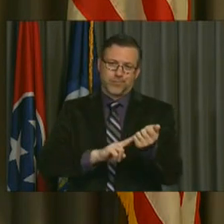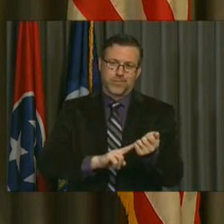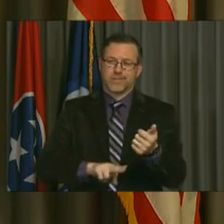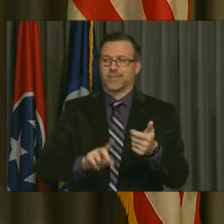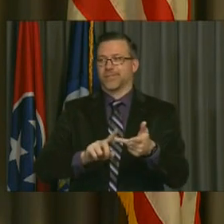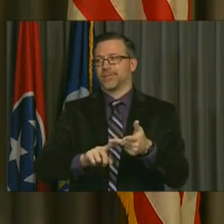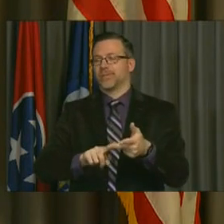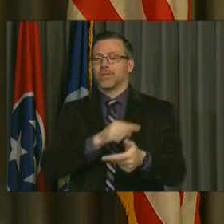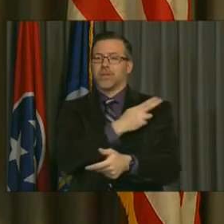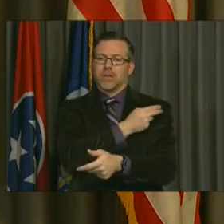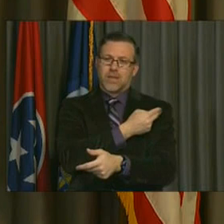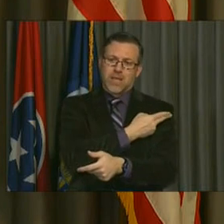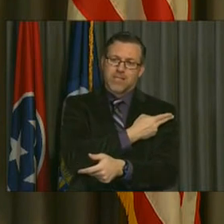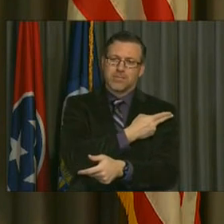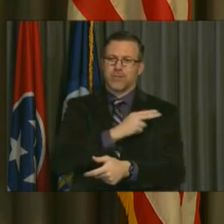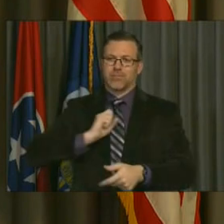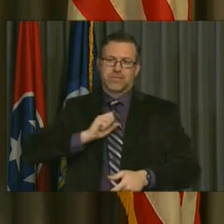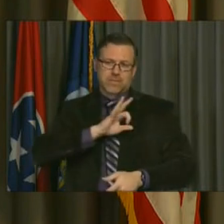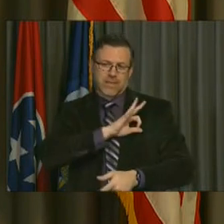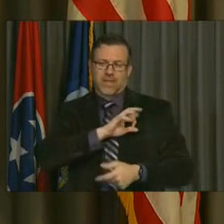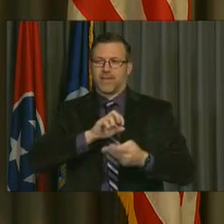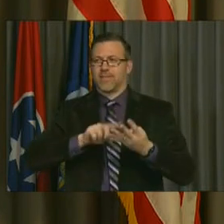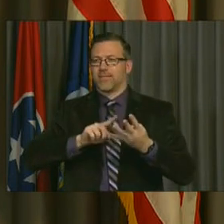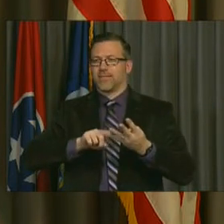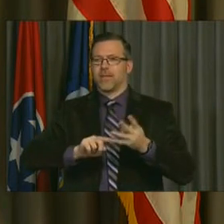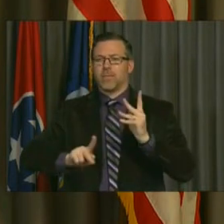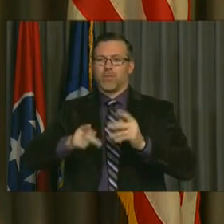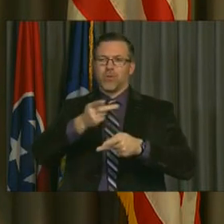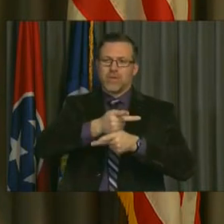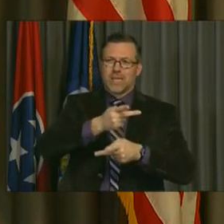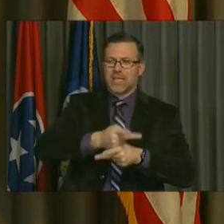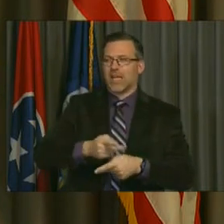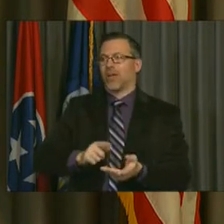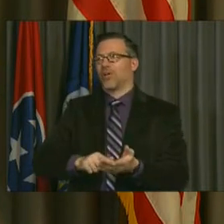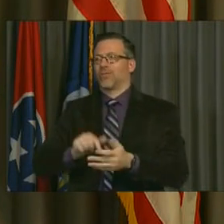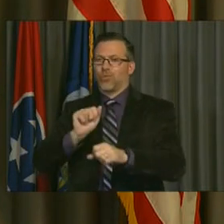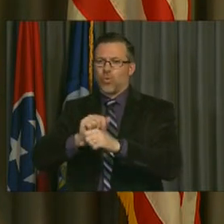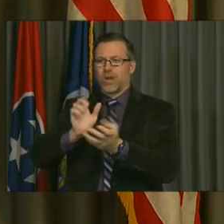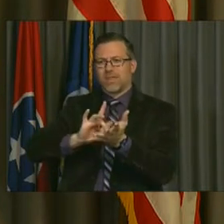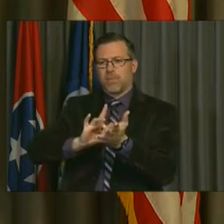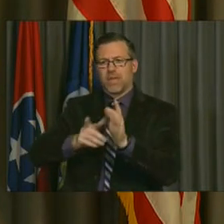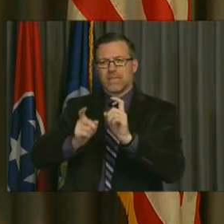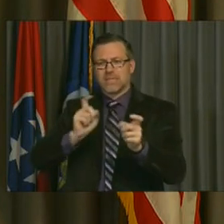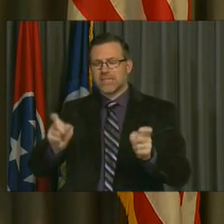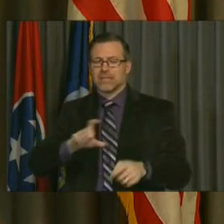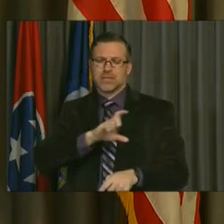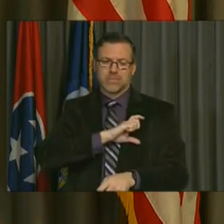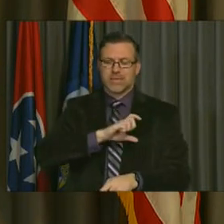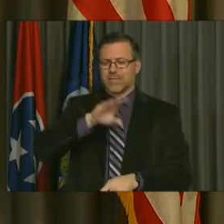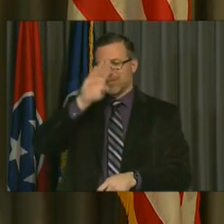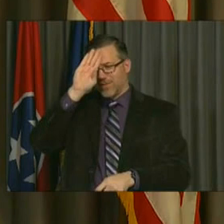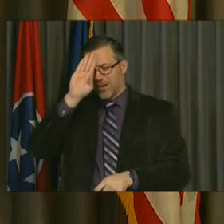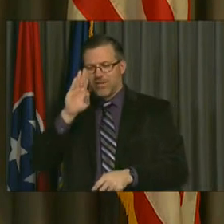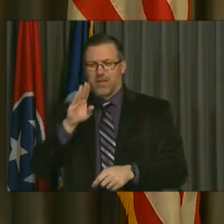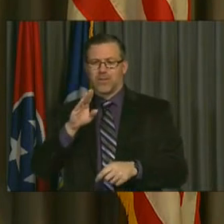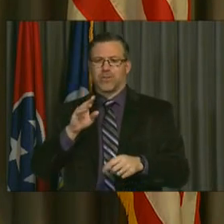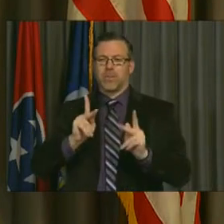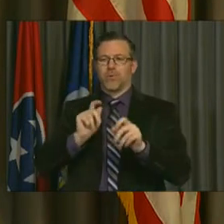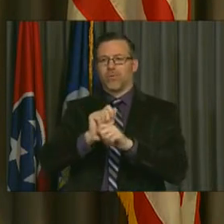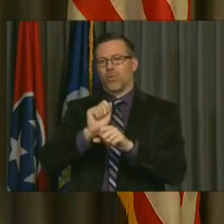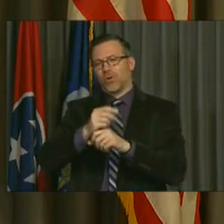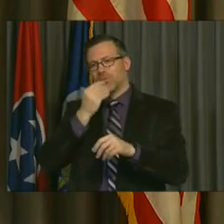the hospital workers, the caregivers, the pharmacists, the emergency personnel, the police, the firefighters, the grocers,